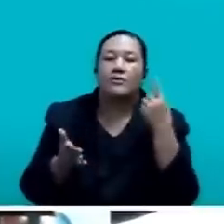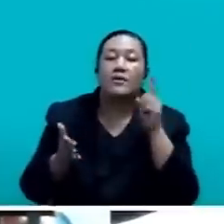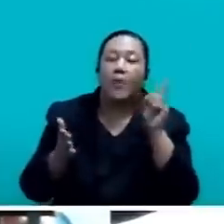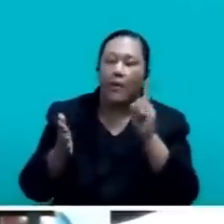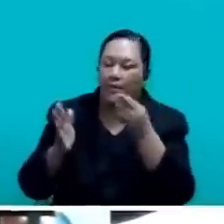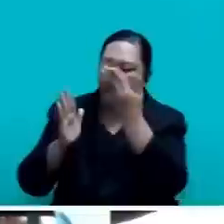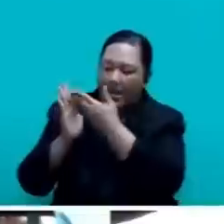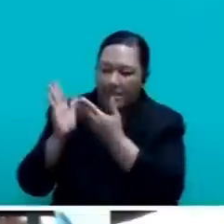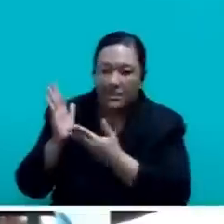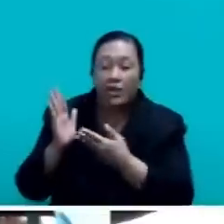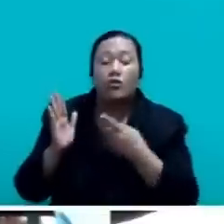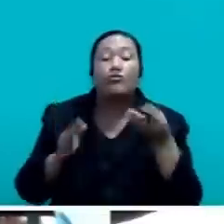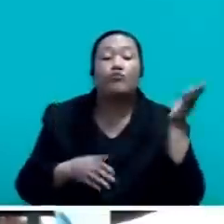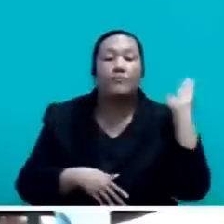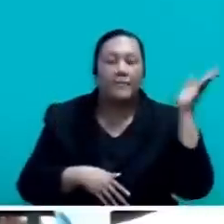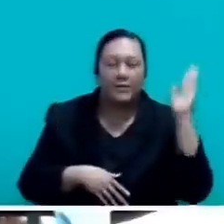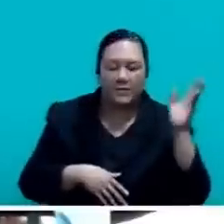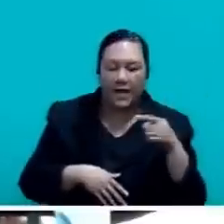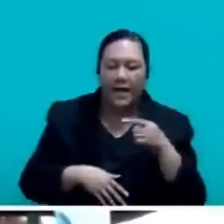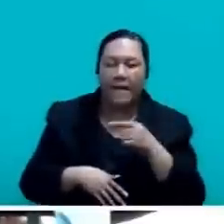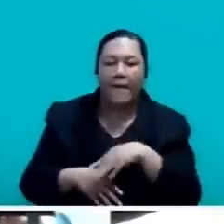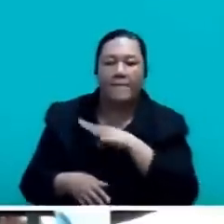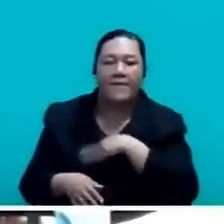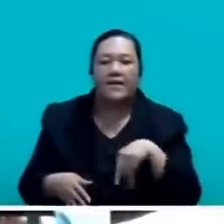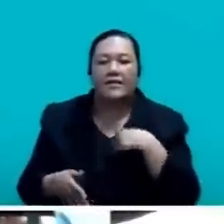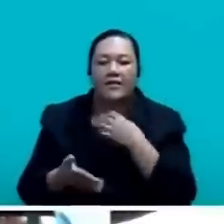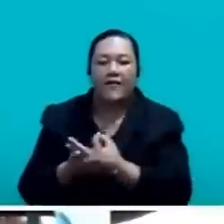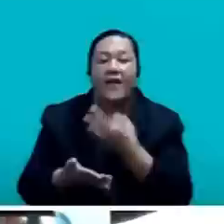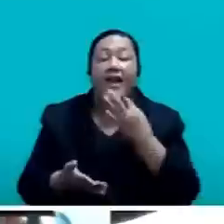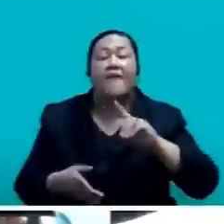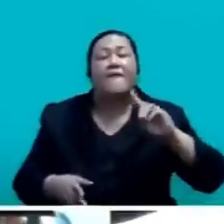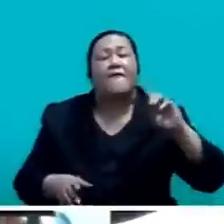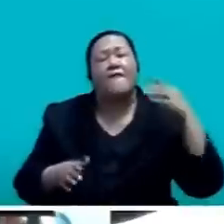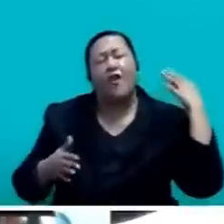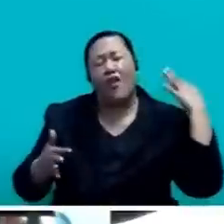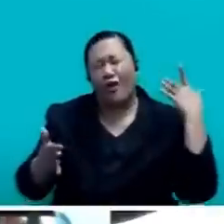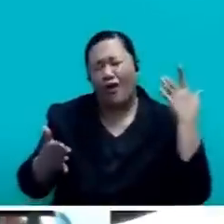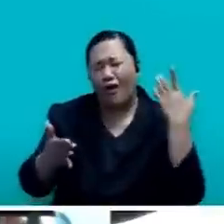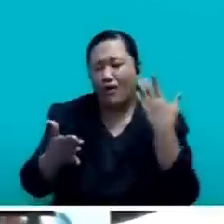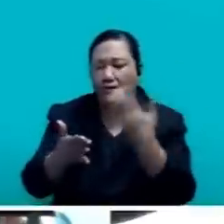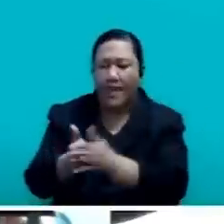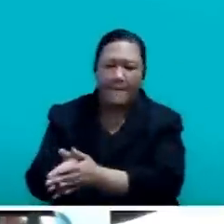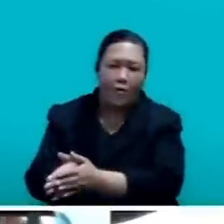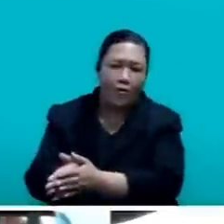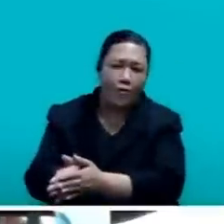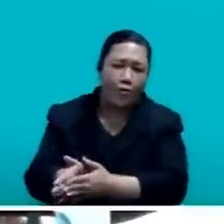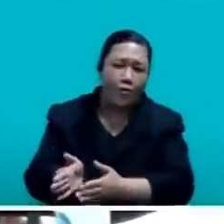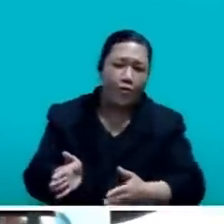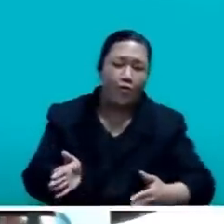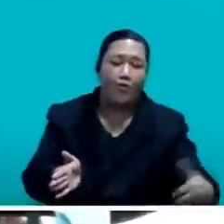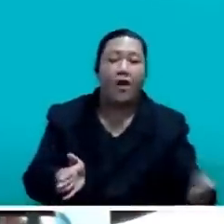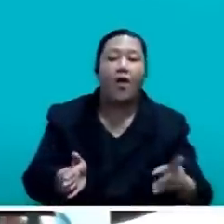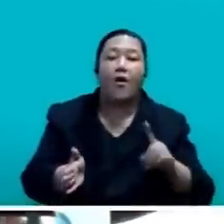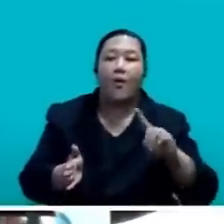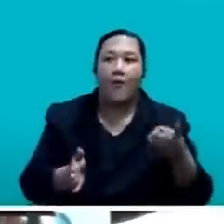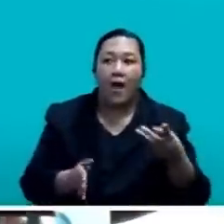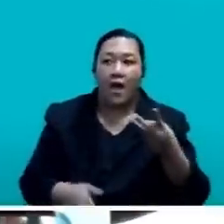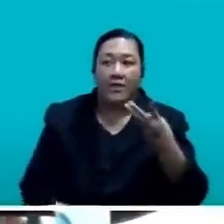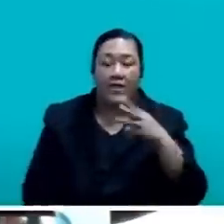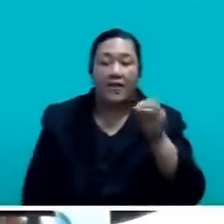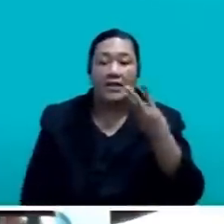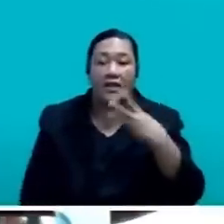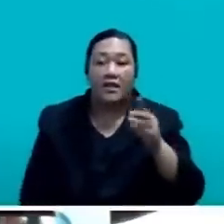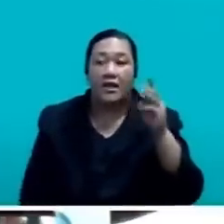after a very long time, Mr. Speaker, in a timely manner in this House on the 30th of June 2022.